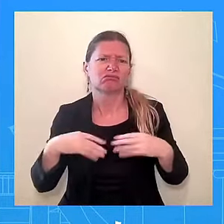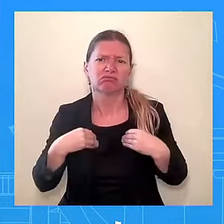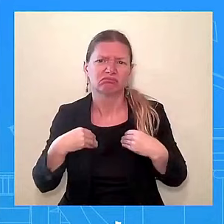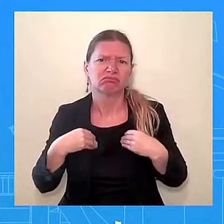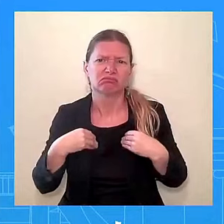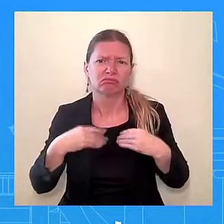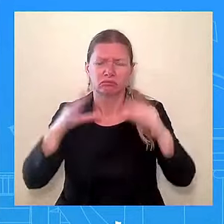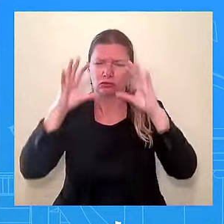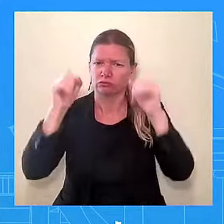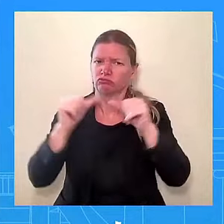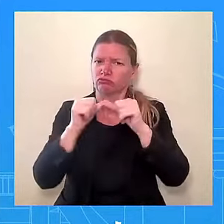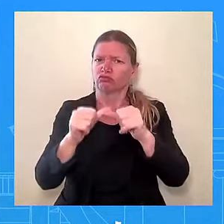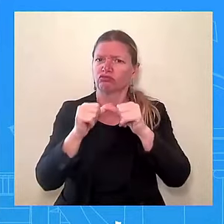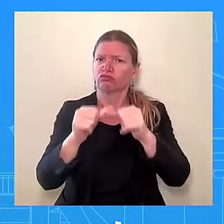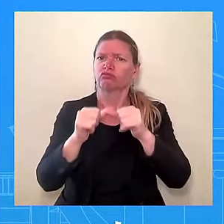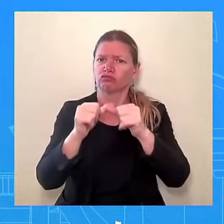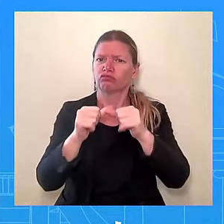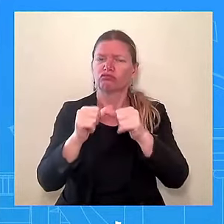this. I don't have an update